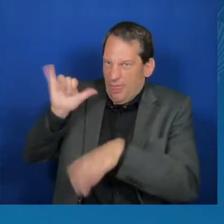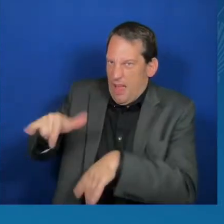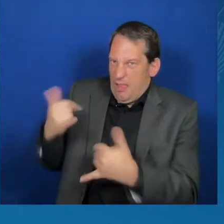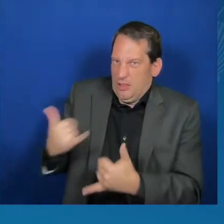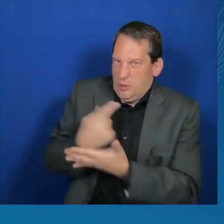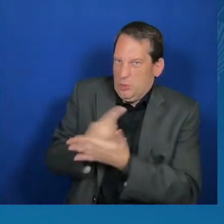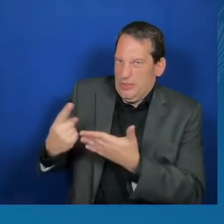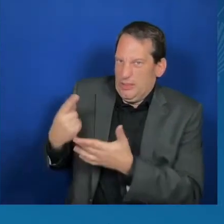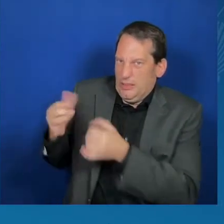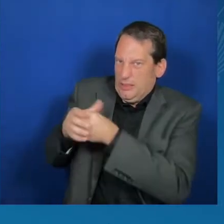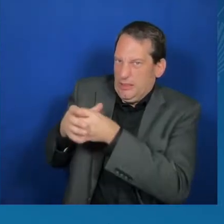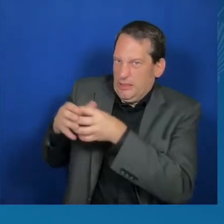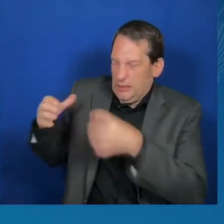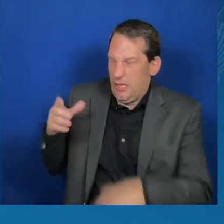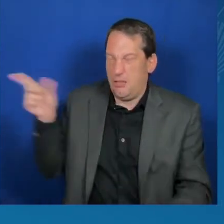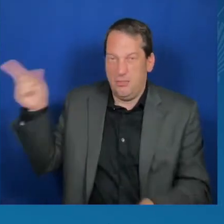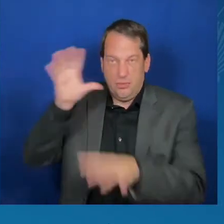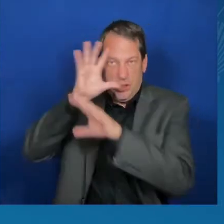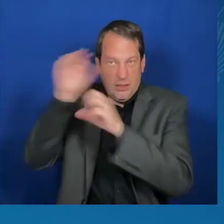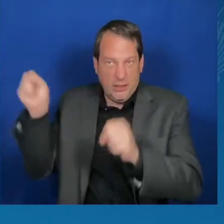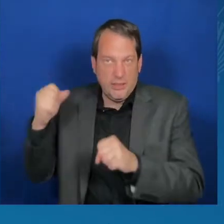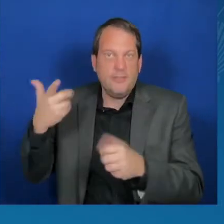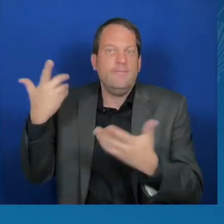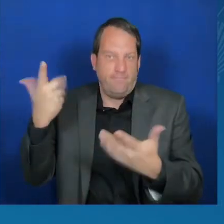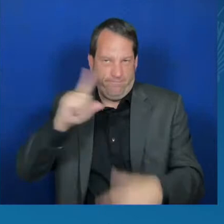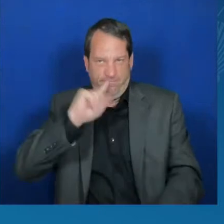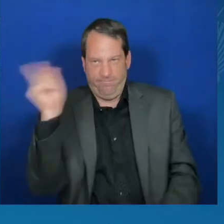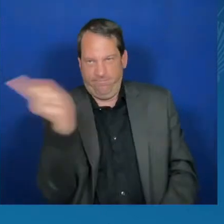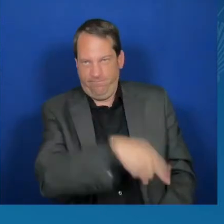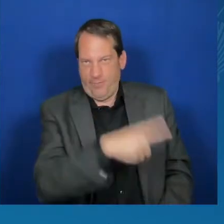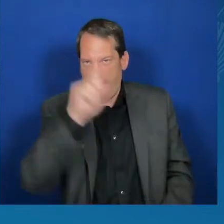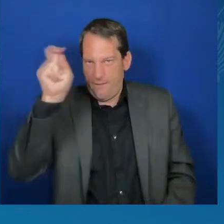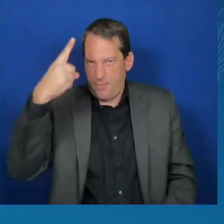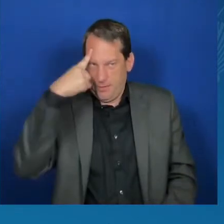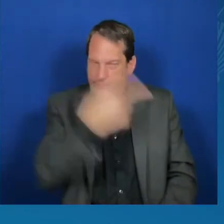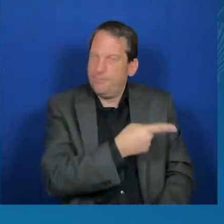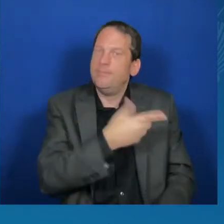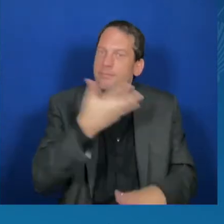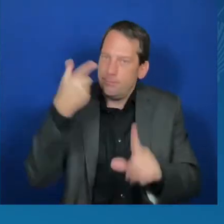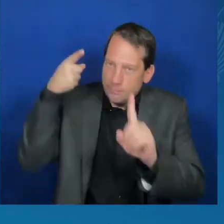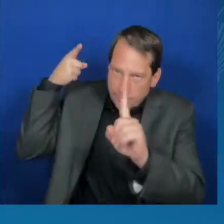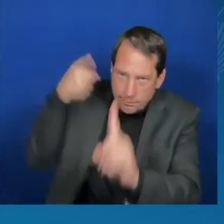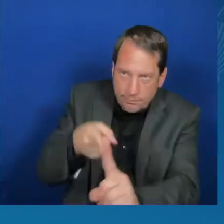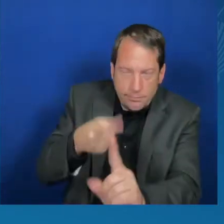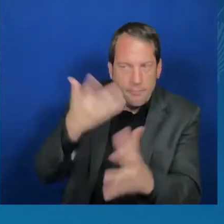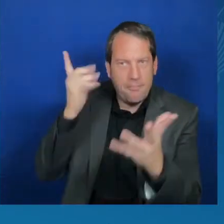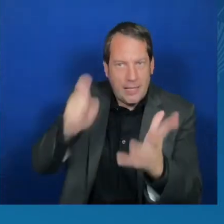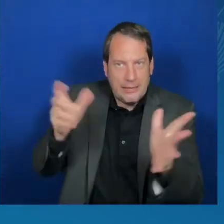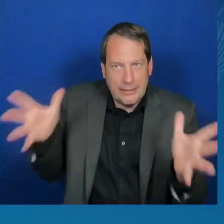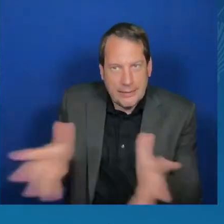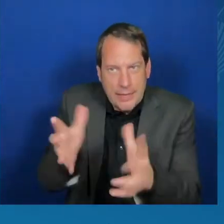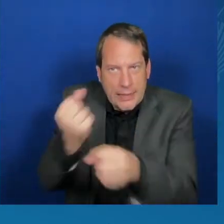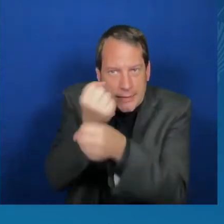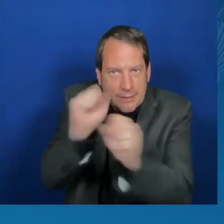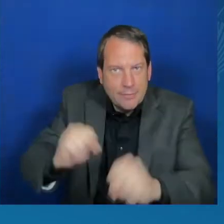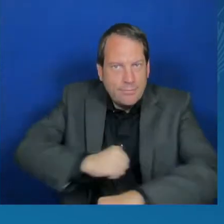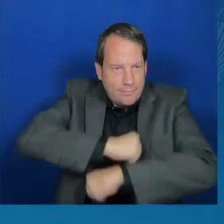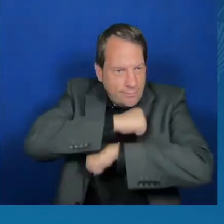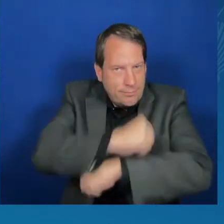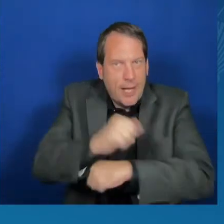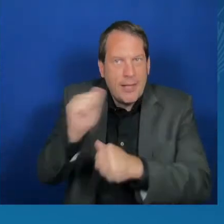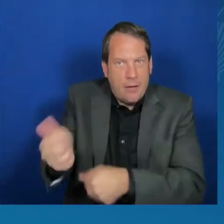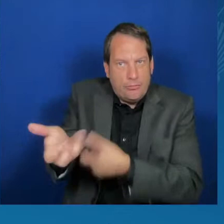a directive that will have wide-ranging impact. For example, our administration will establish a